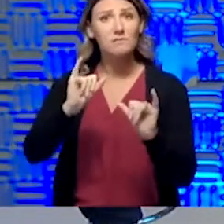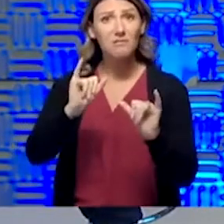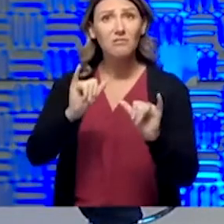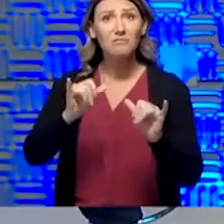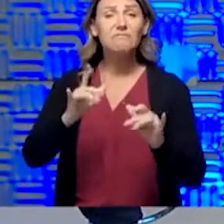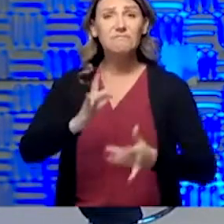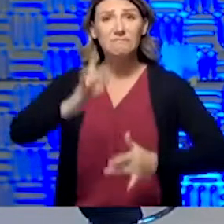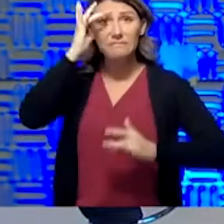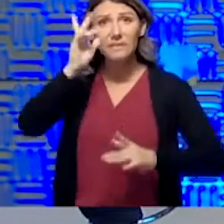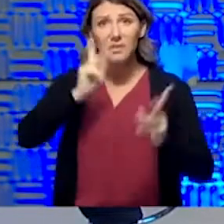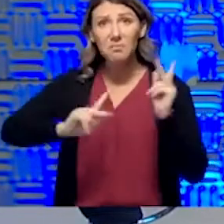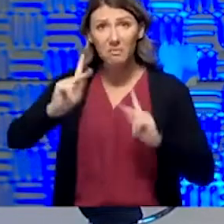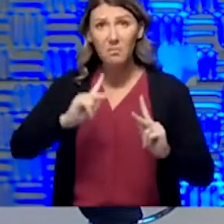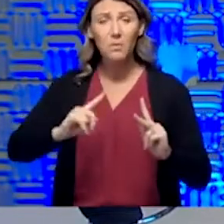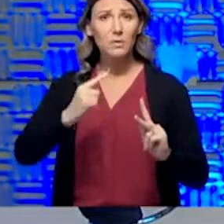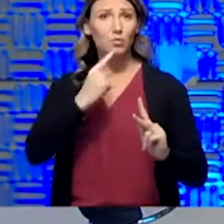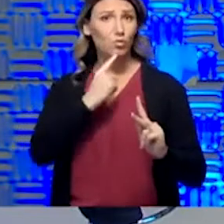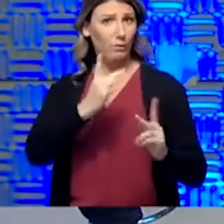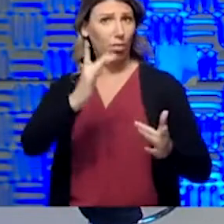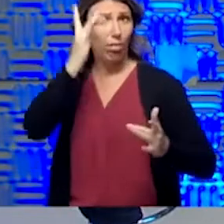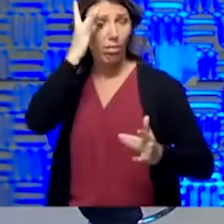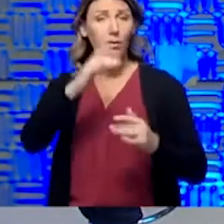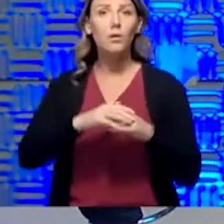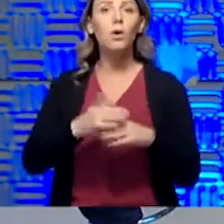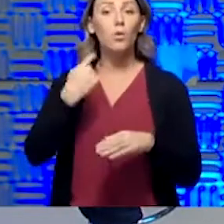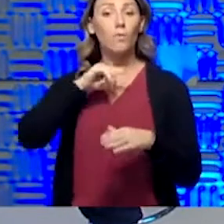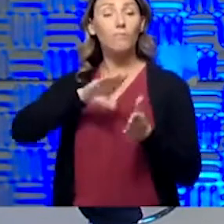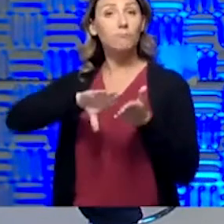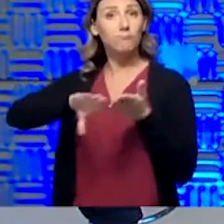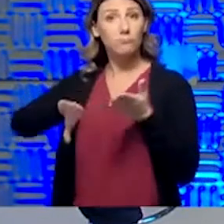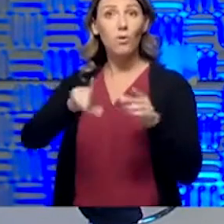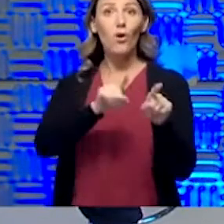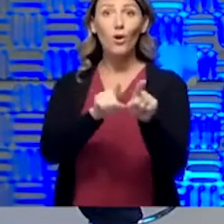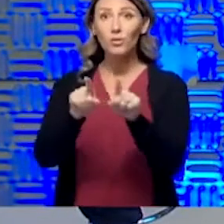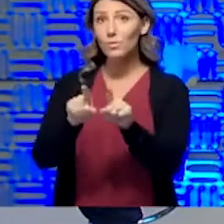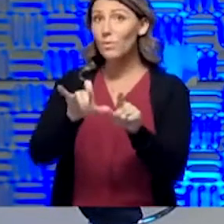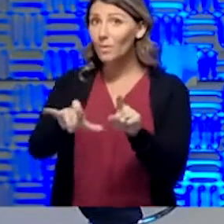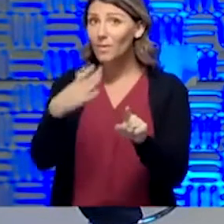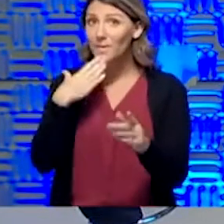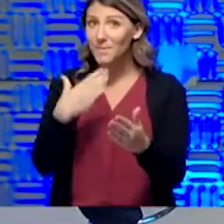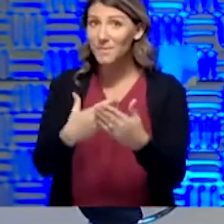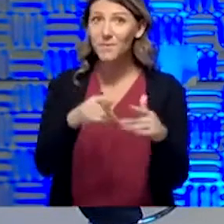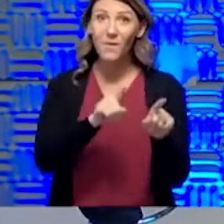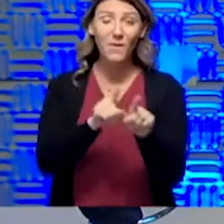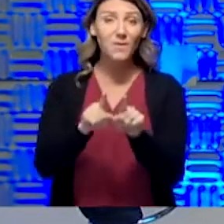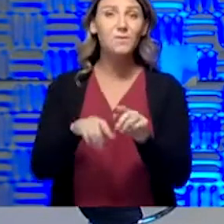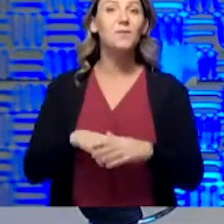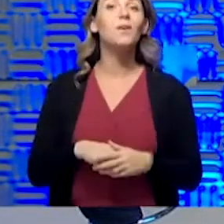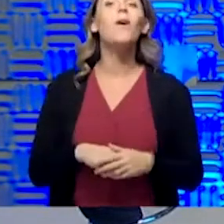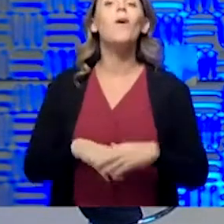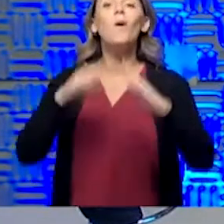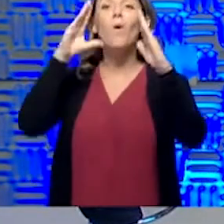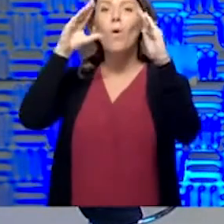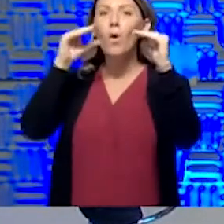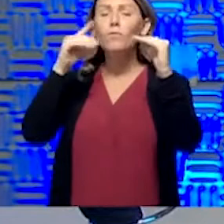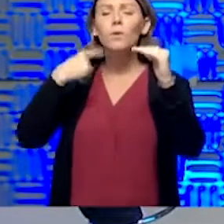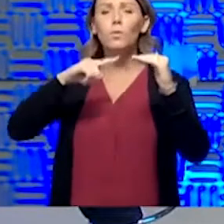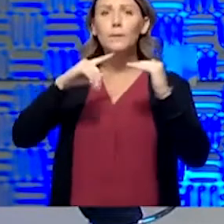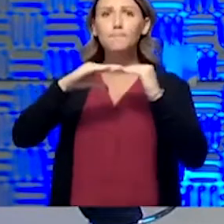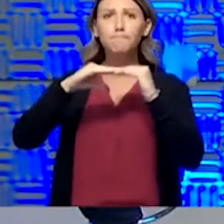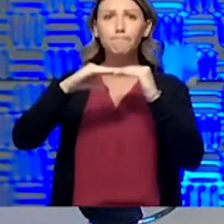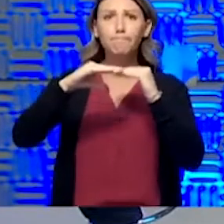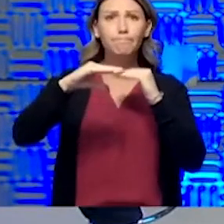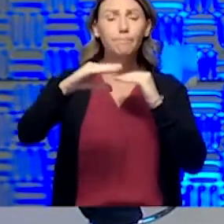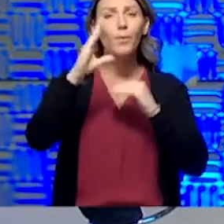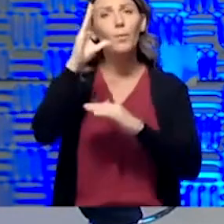people, critical illness. We have had discharges recently as well, so that's a good thing. And hopefully we are holding steady, and